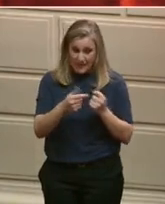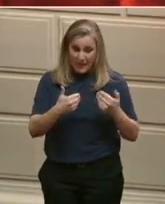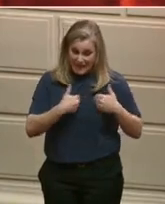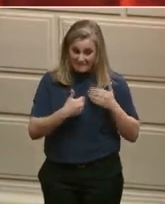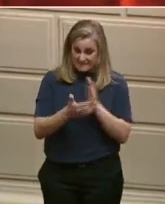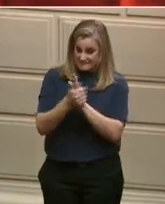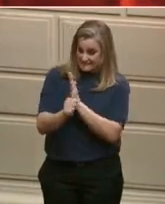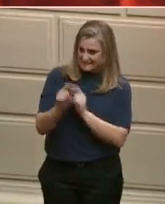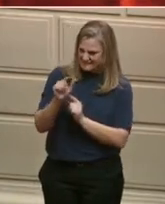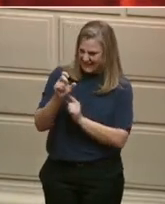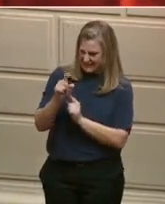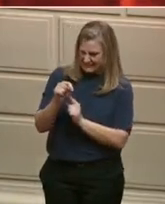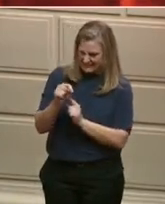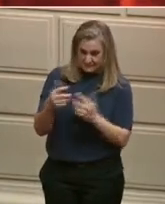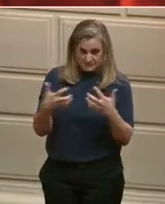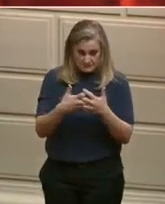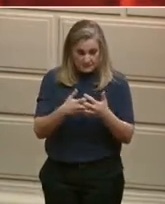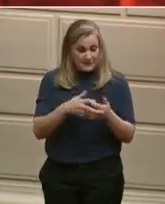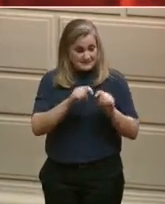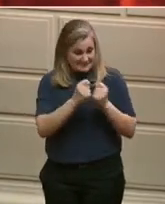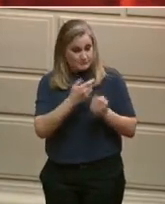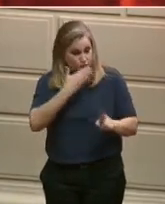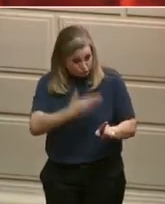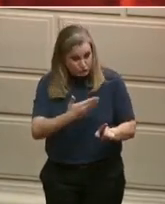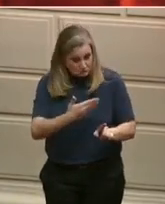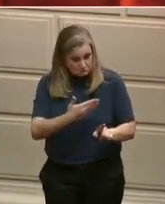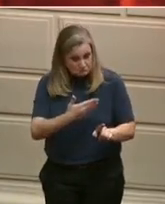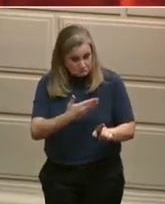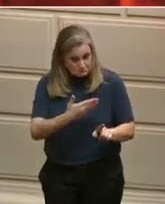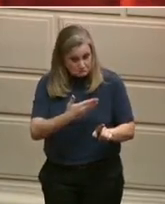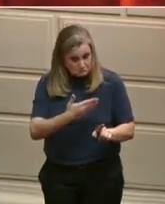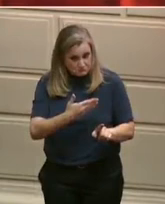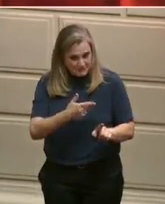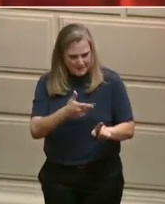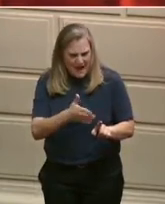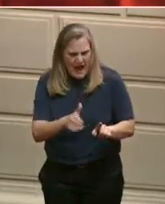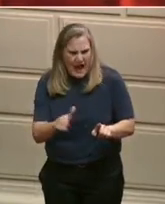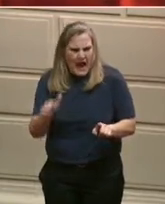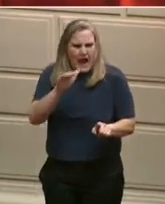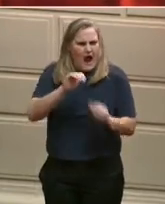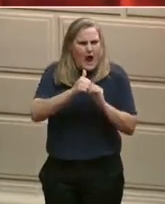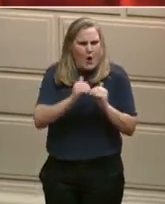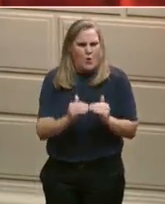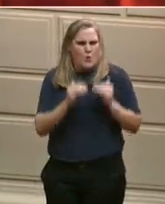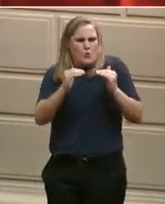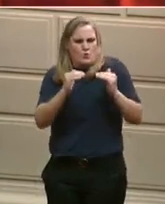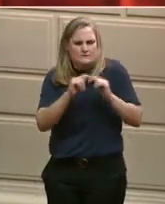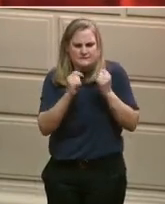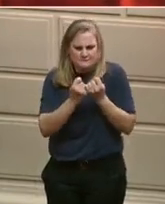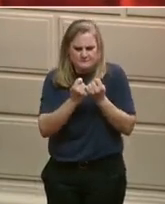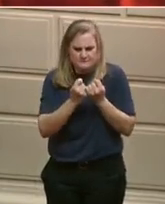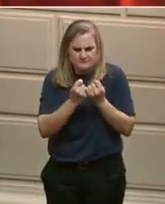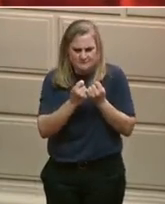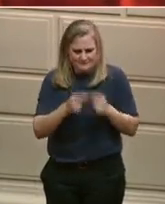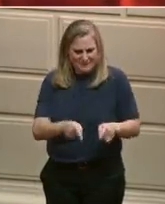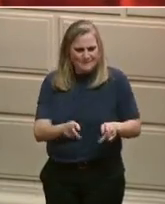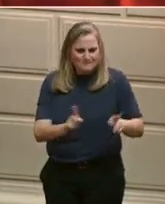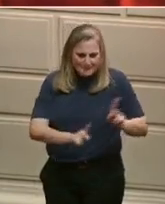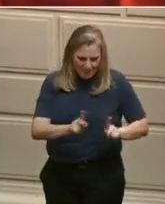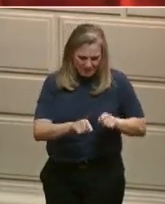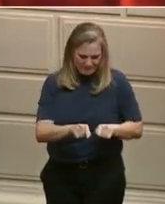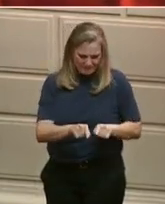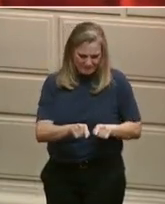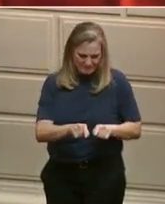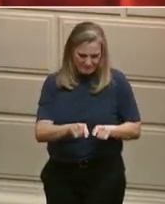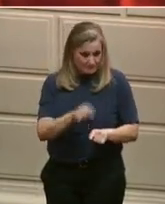But the best teams, the very best teams, are built when talented individuals use their skills